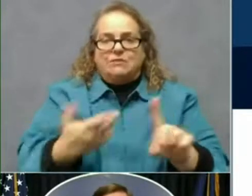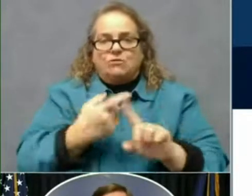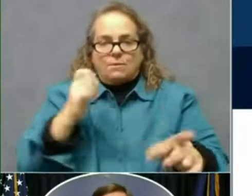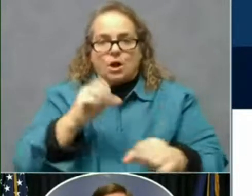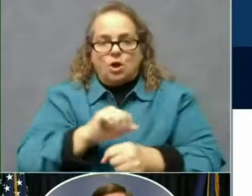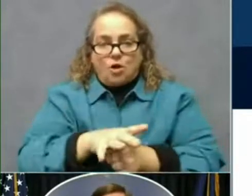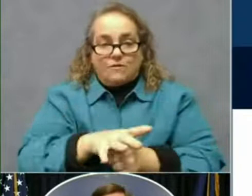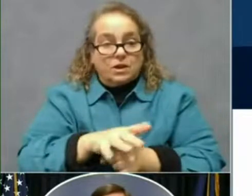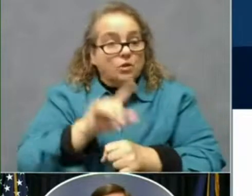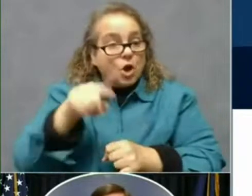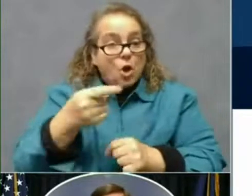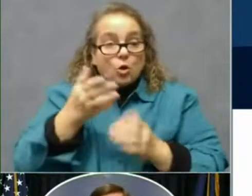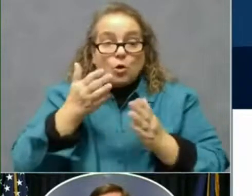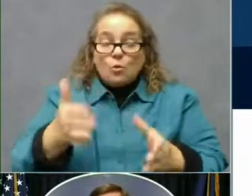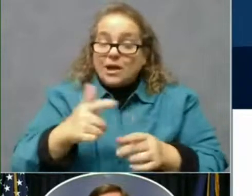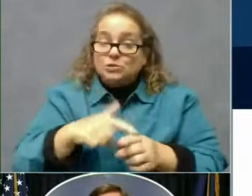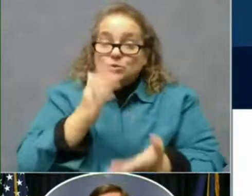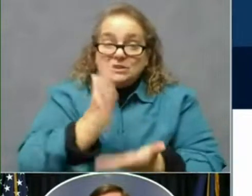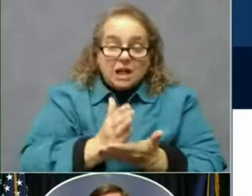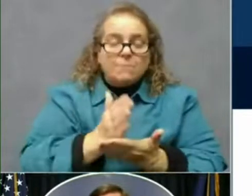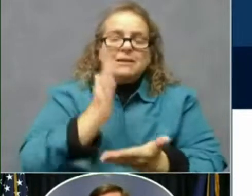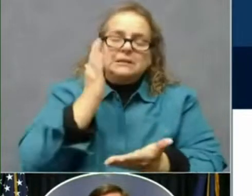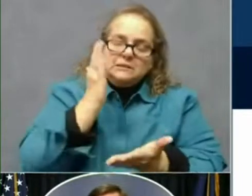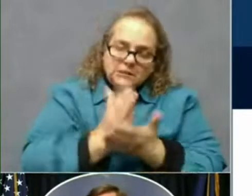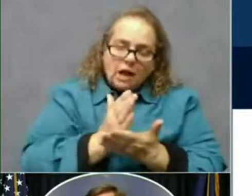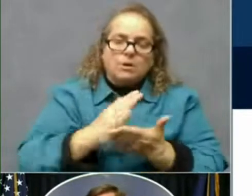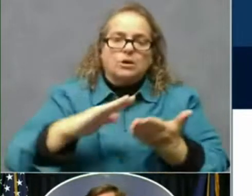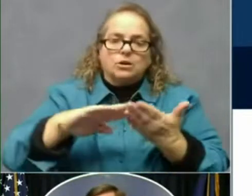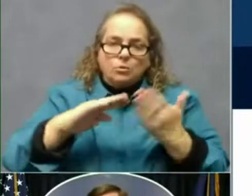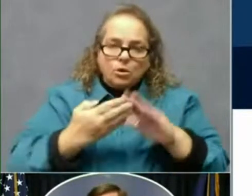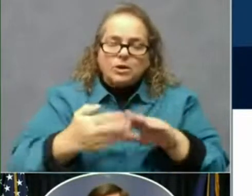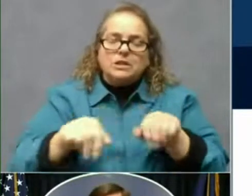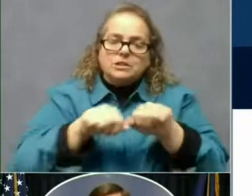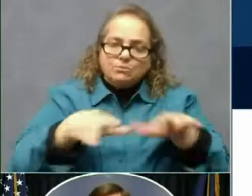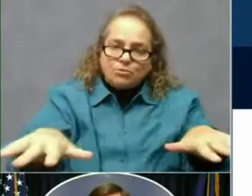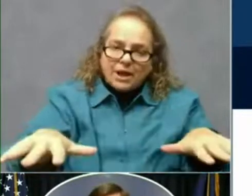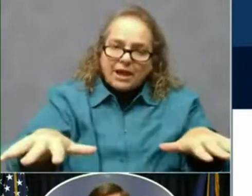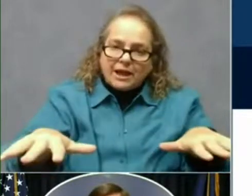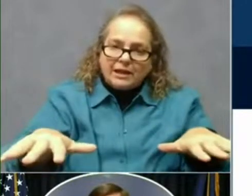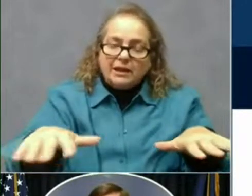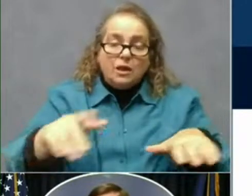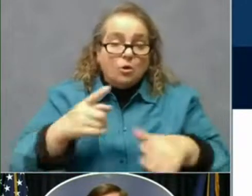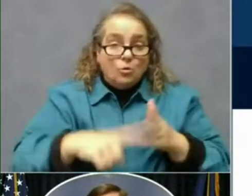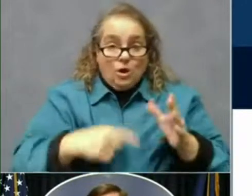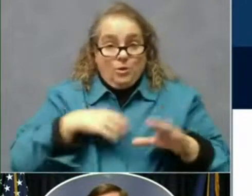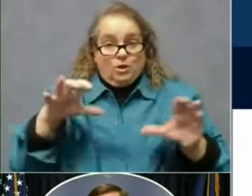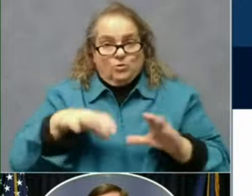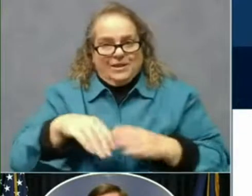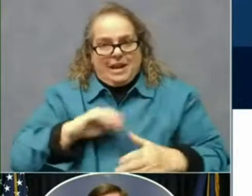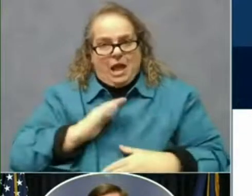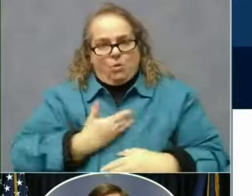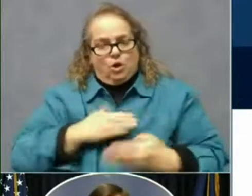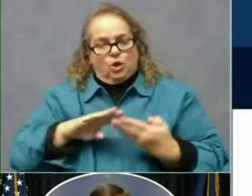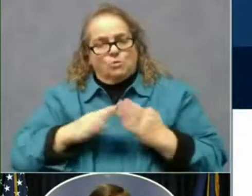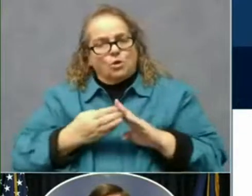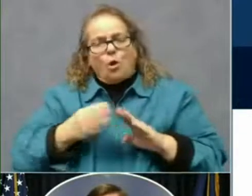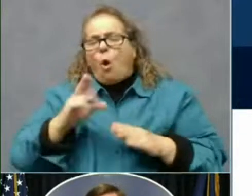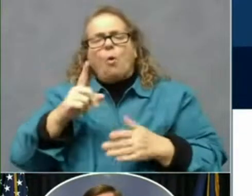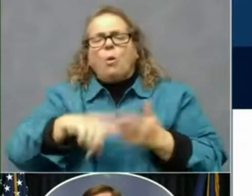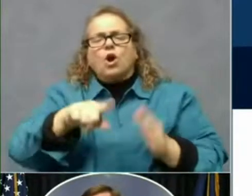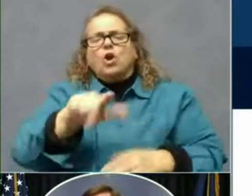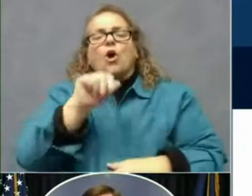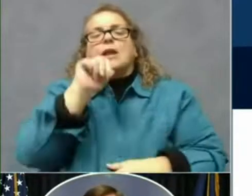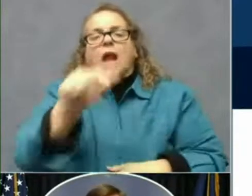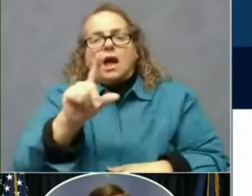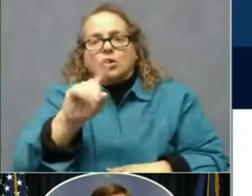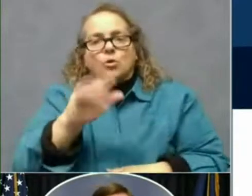the community spread. It's what we are doing in our communities or what we're not doing. It's not following the rules and regulations enough,